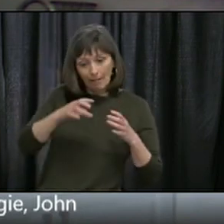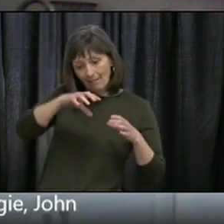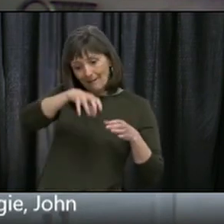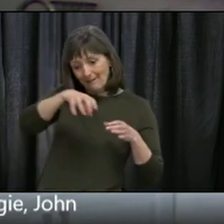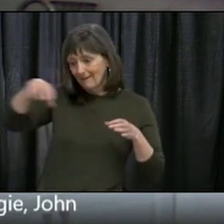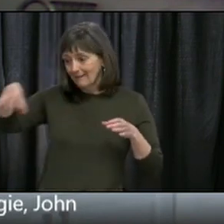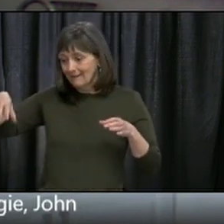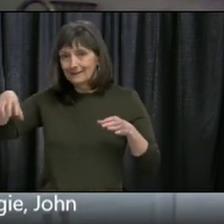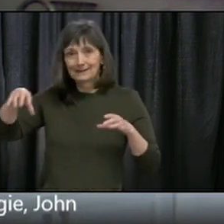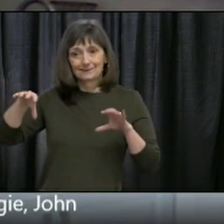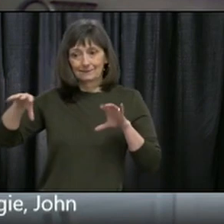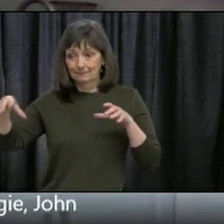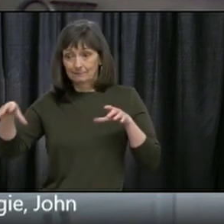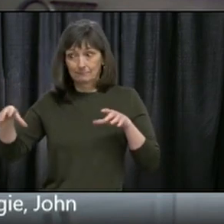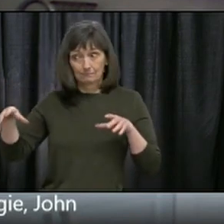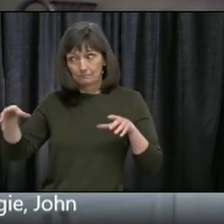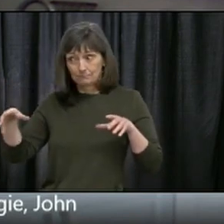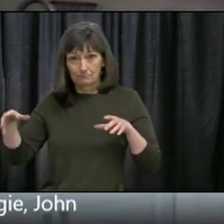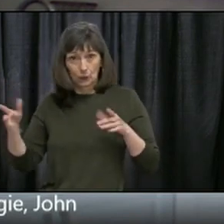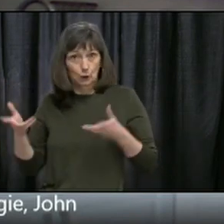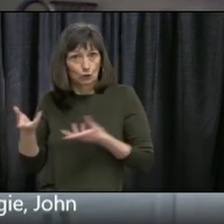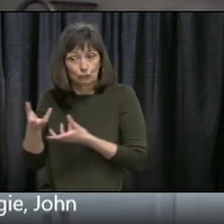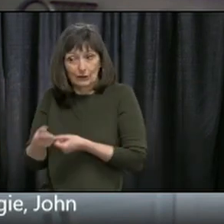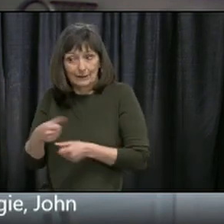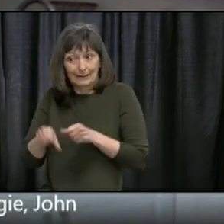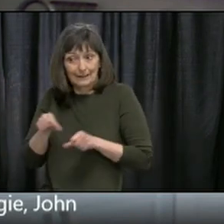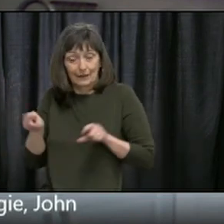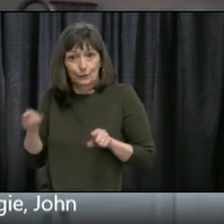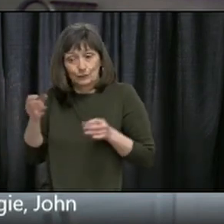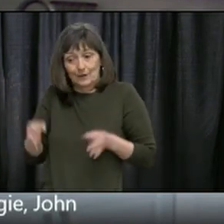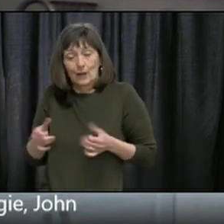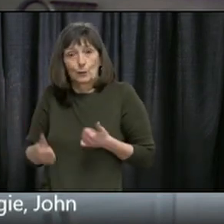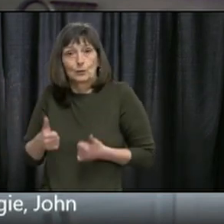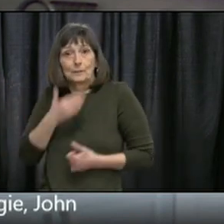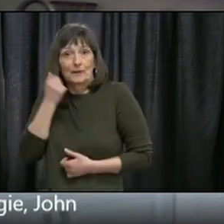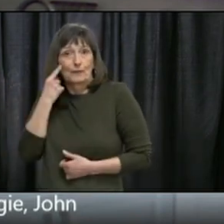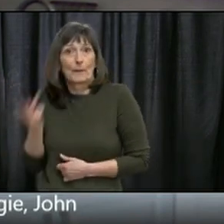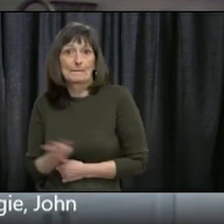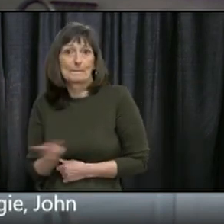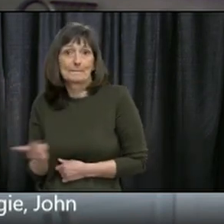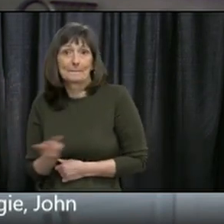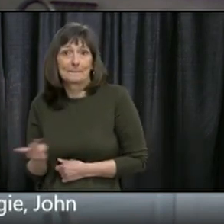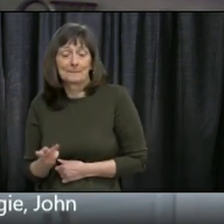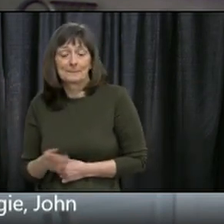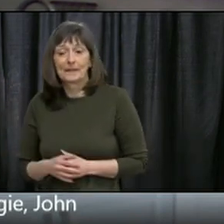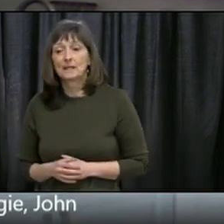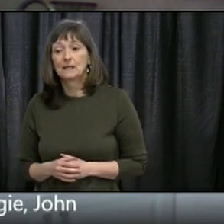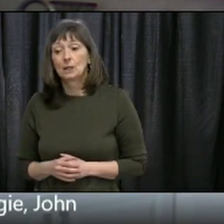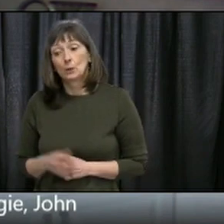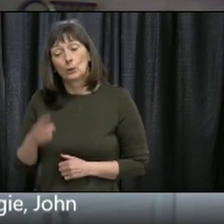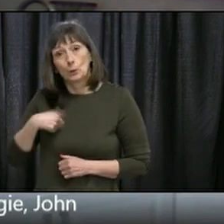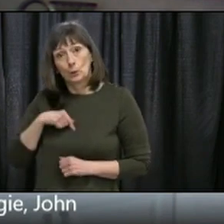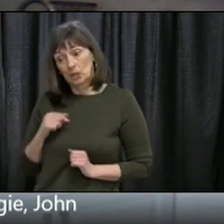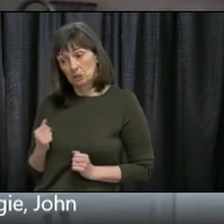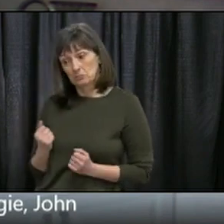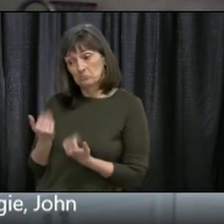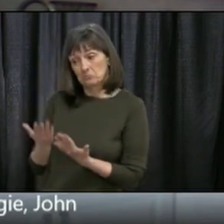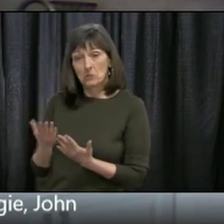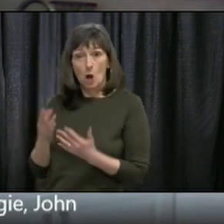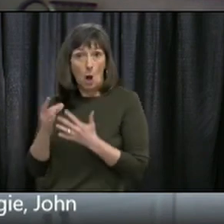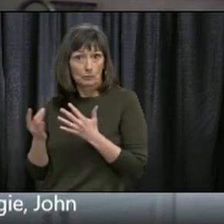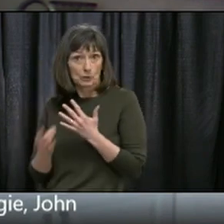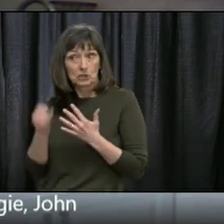idea of bubbles is to provide people with options where they feel it's safe.